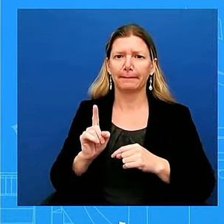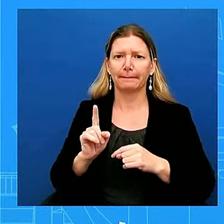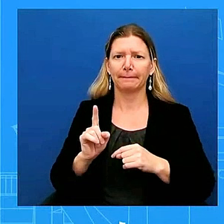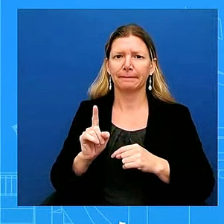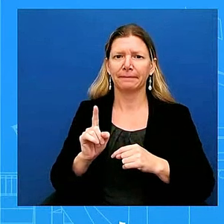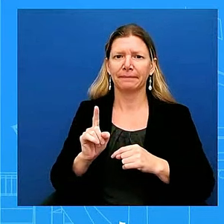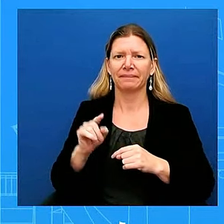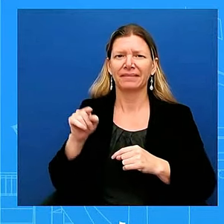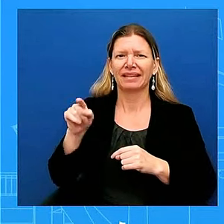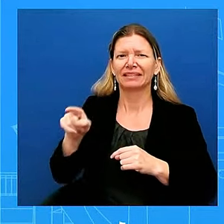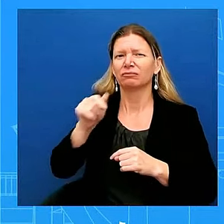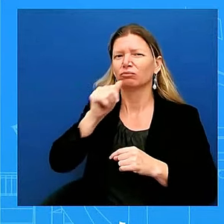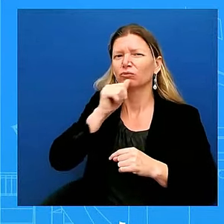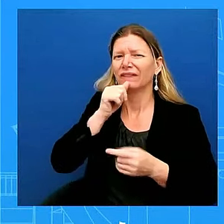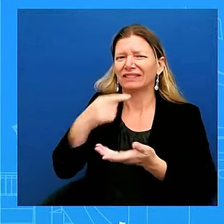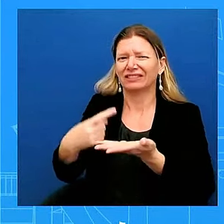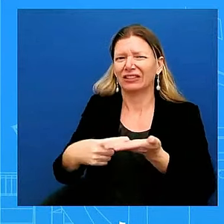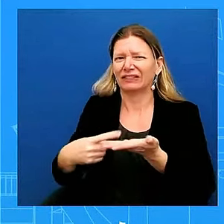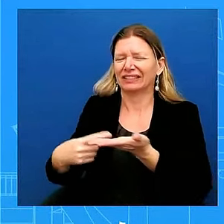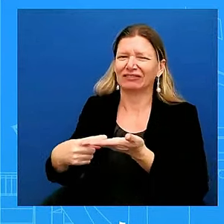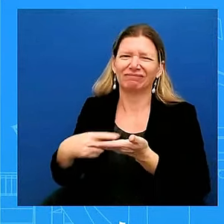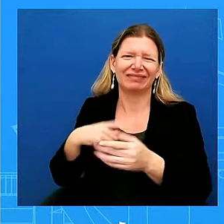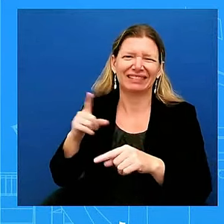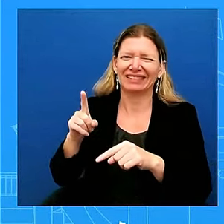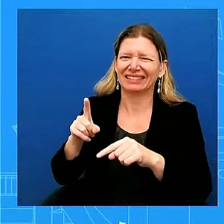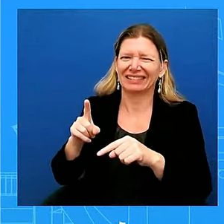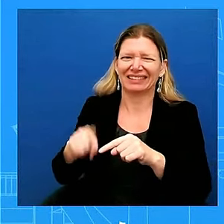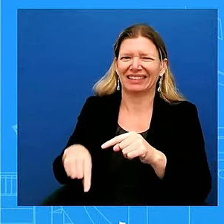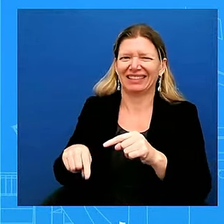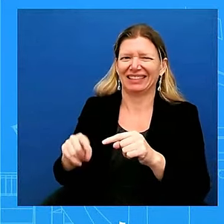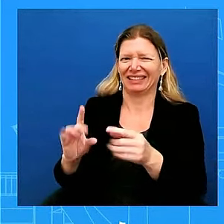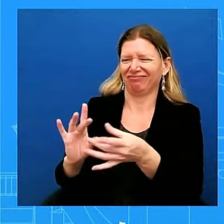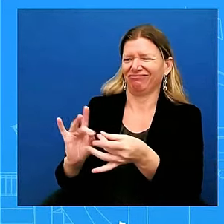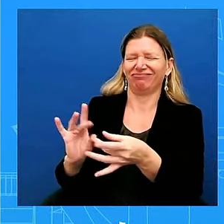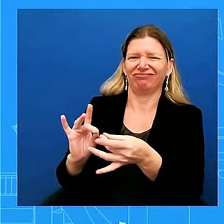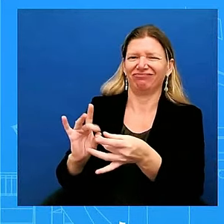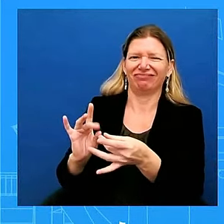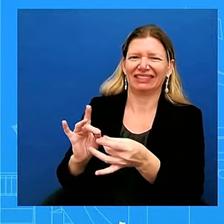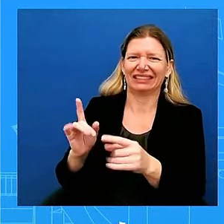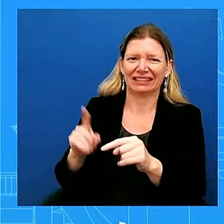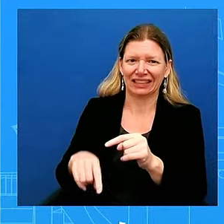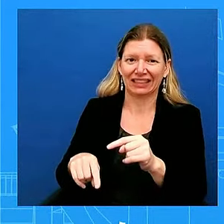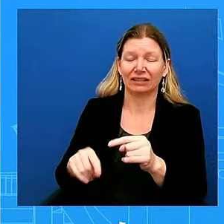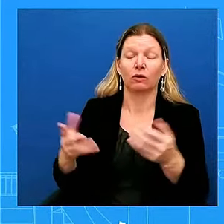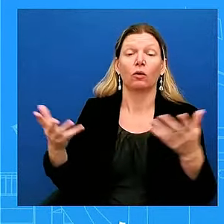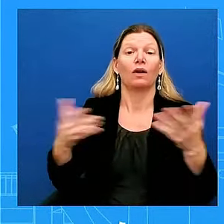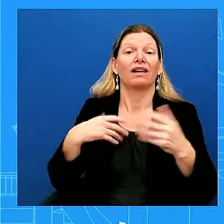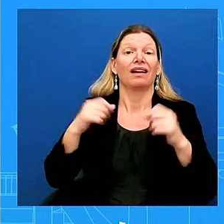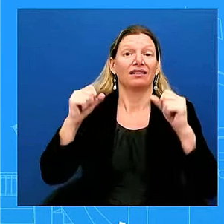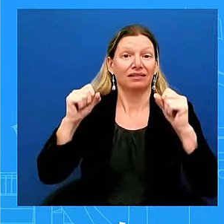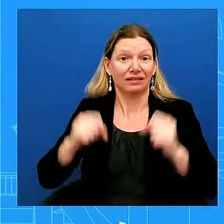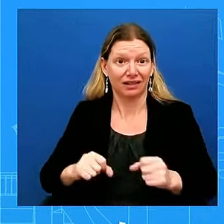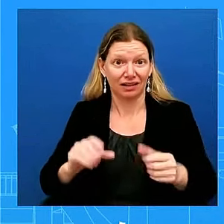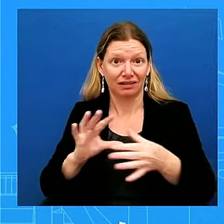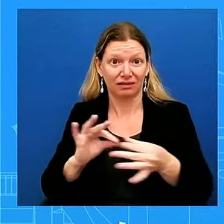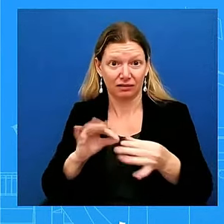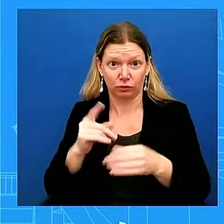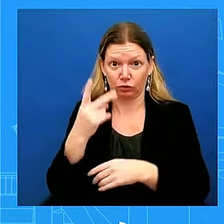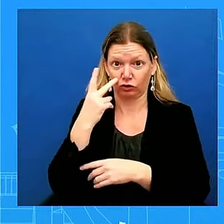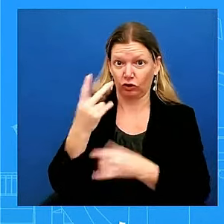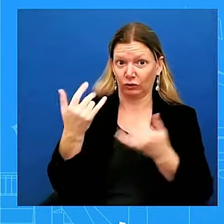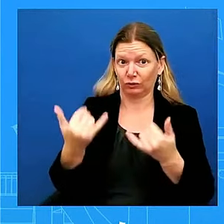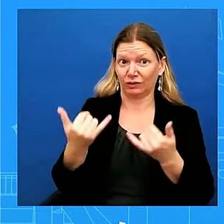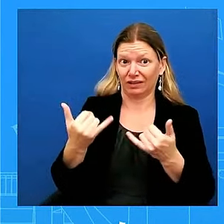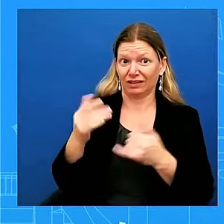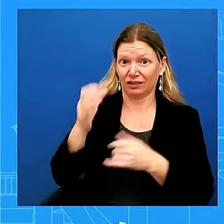to get into that. What I can say is that what you saw today, what you heard from Jake Sullivan, is that we are going to continue